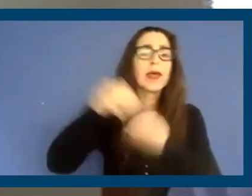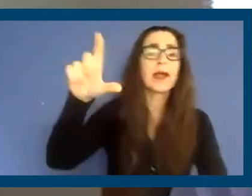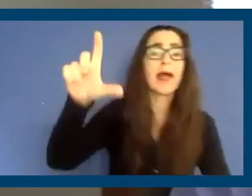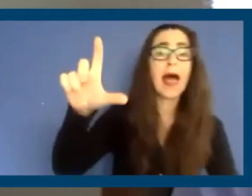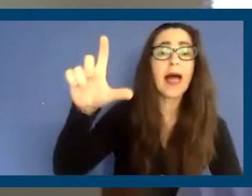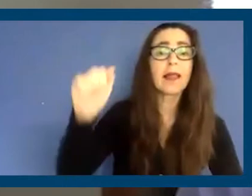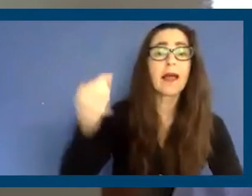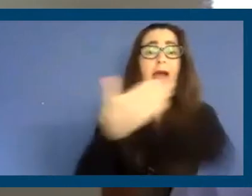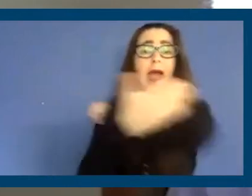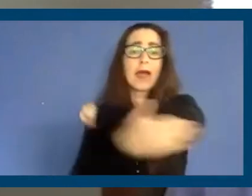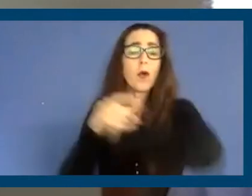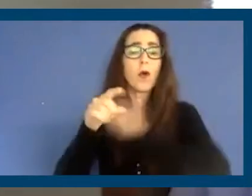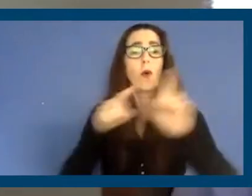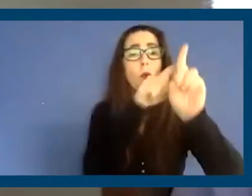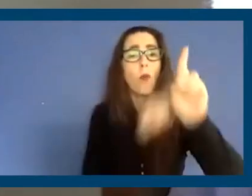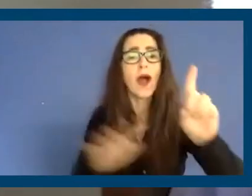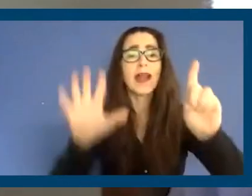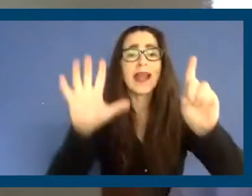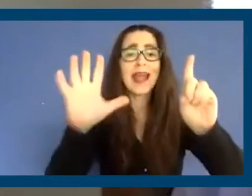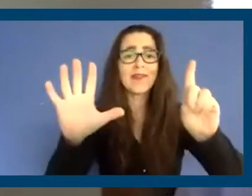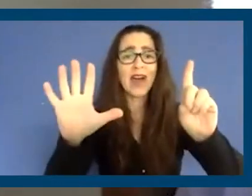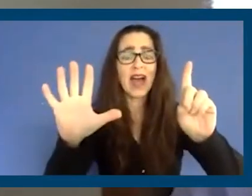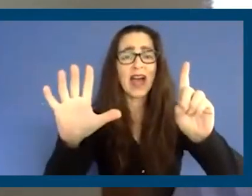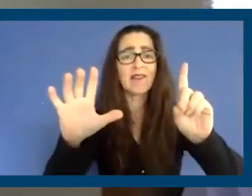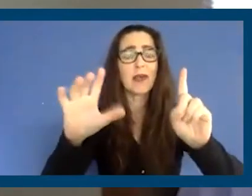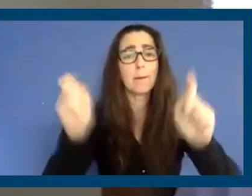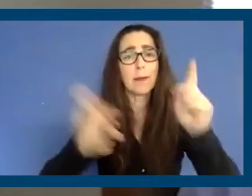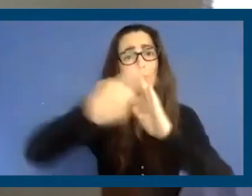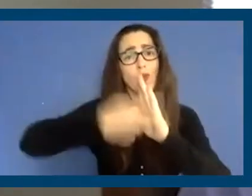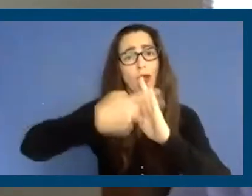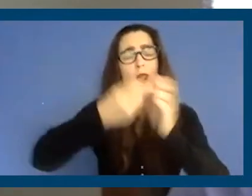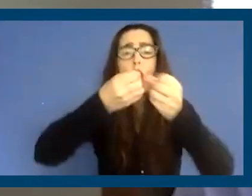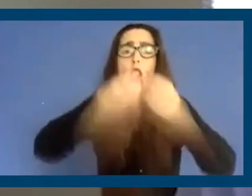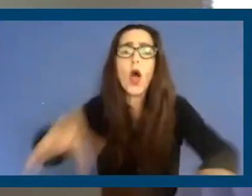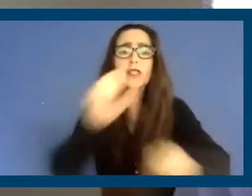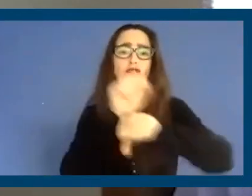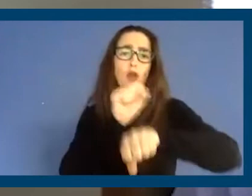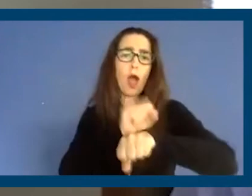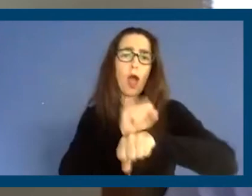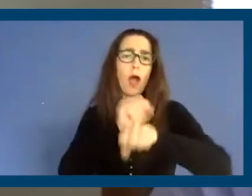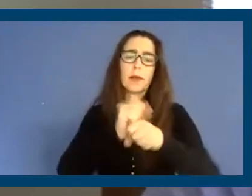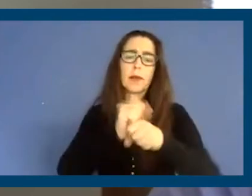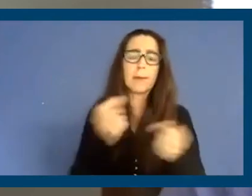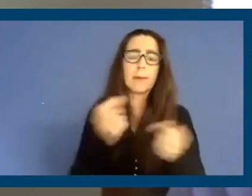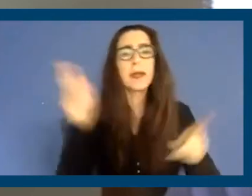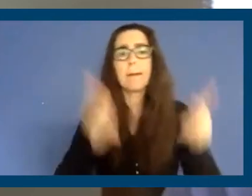alone, one in five households that are renters have lost their jobs. More and more people are spending more and more of their